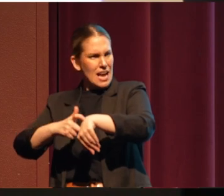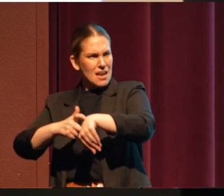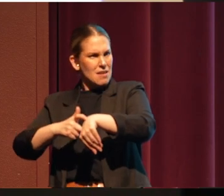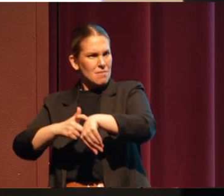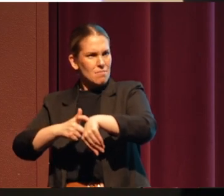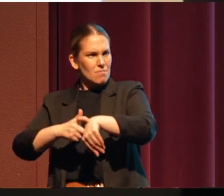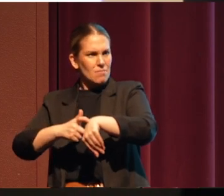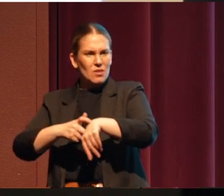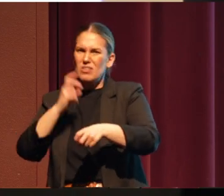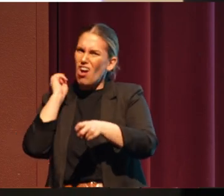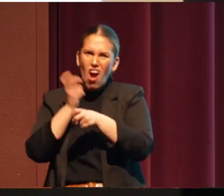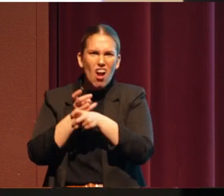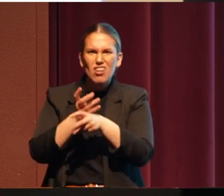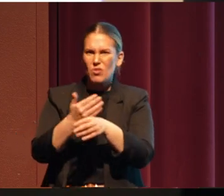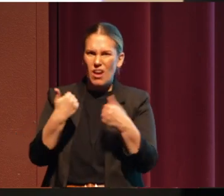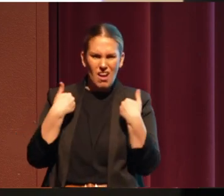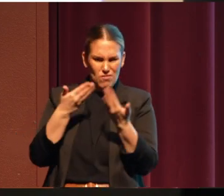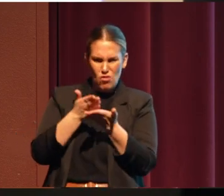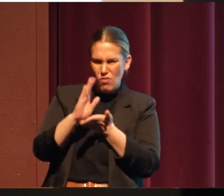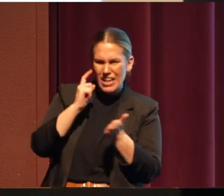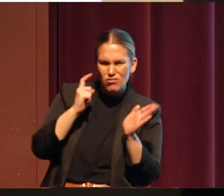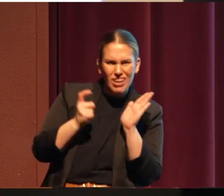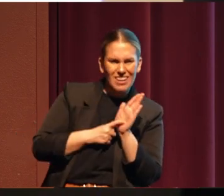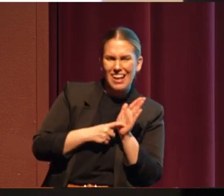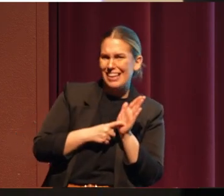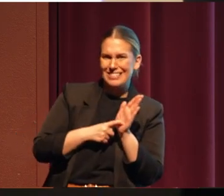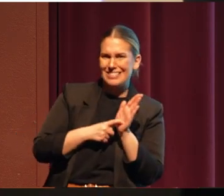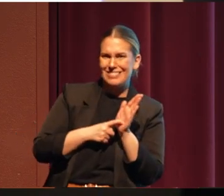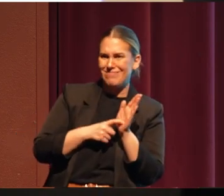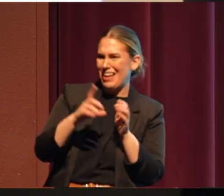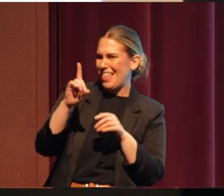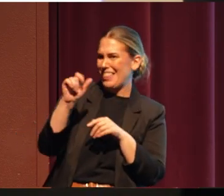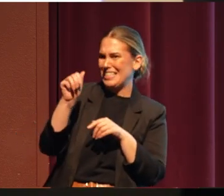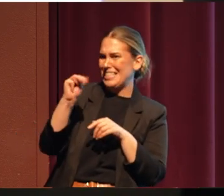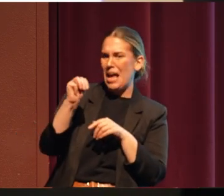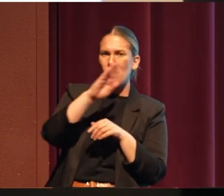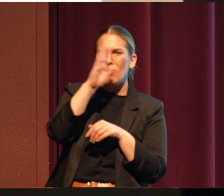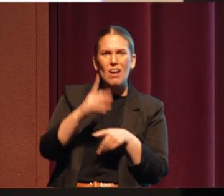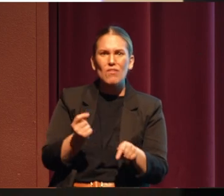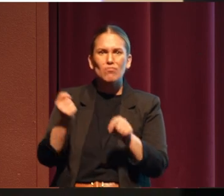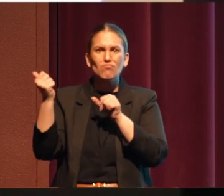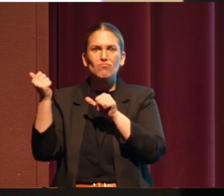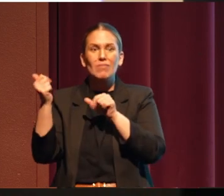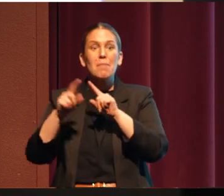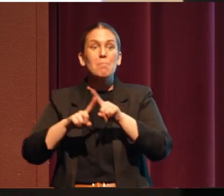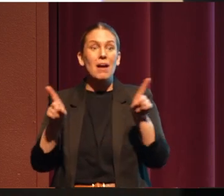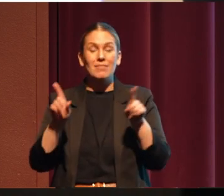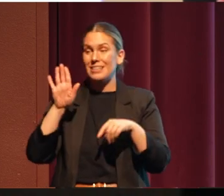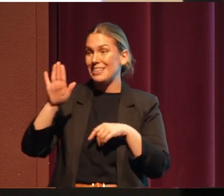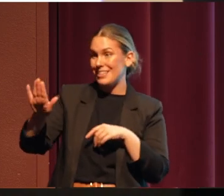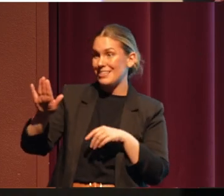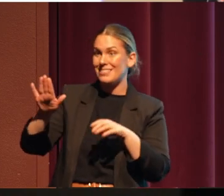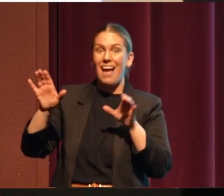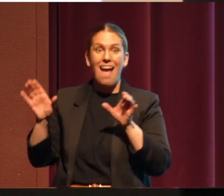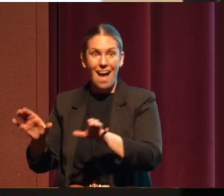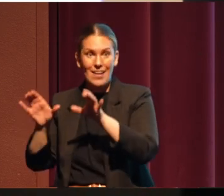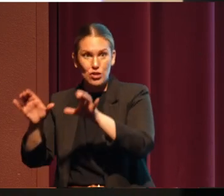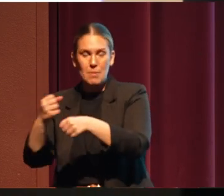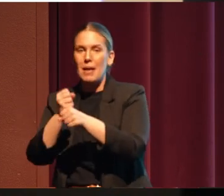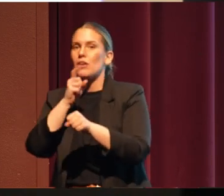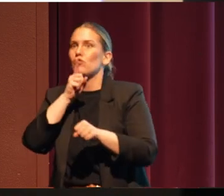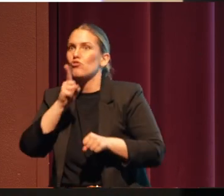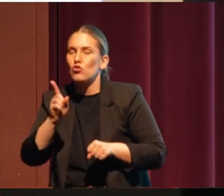have our rights recognized. These dams were never going to come out. And his actions ensured these rights remained